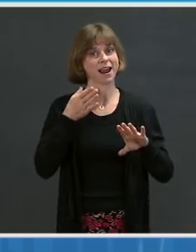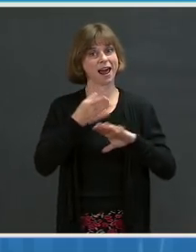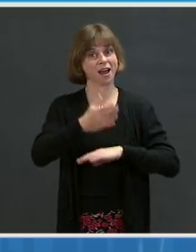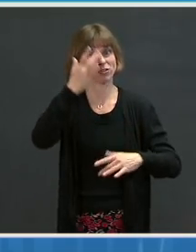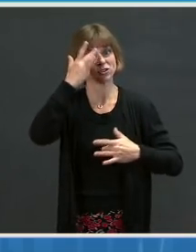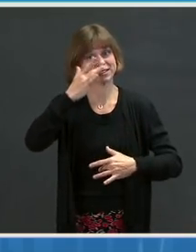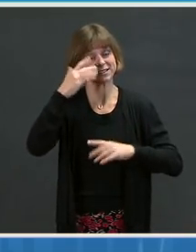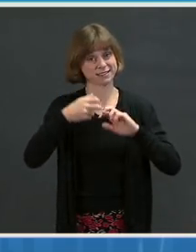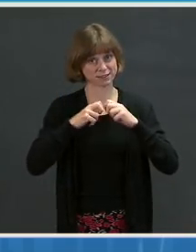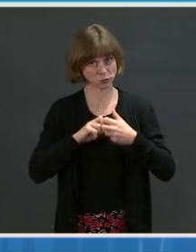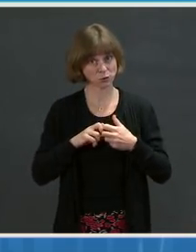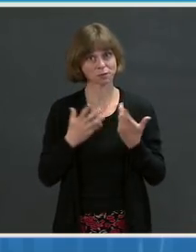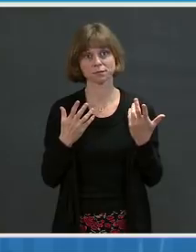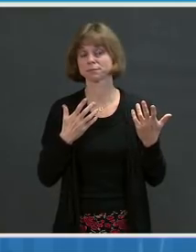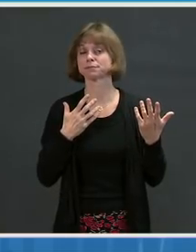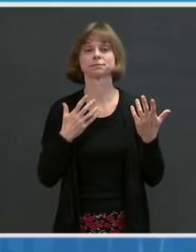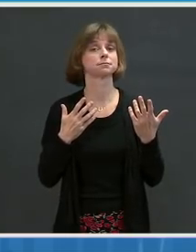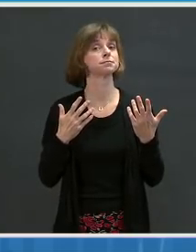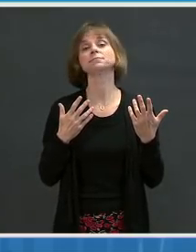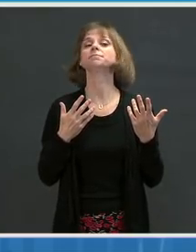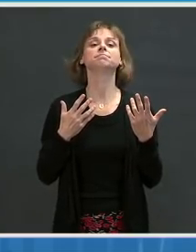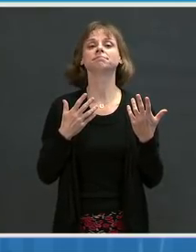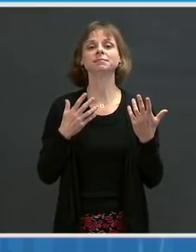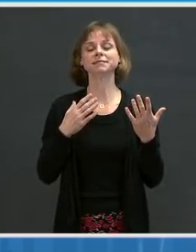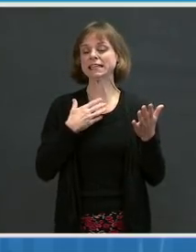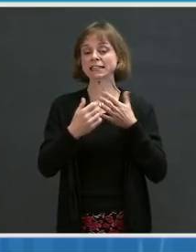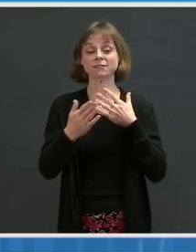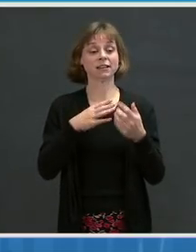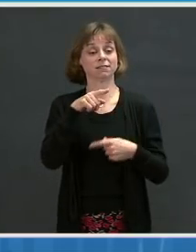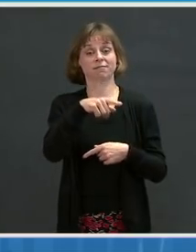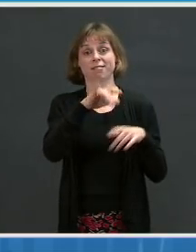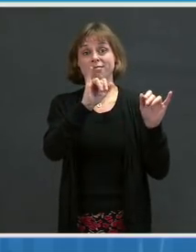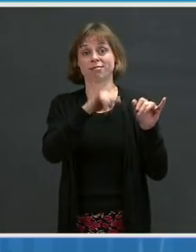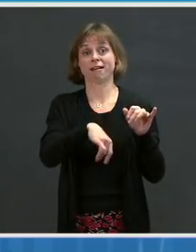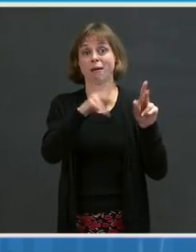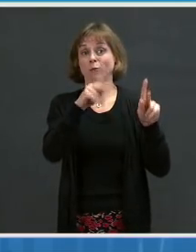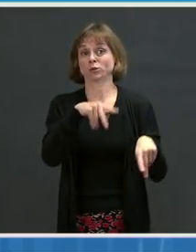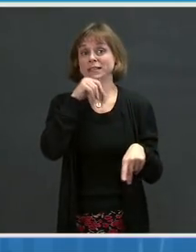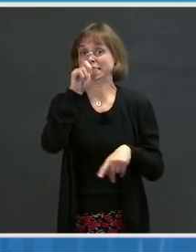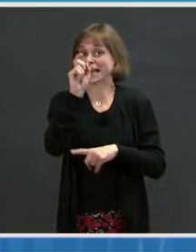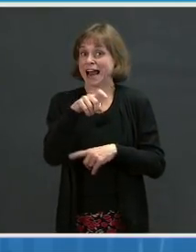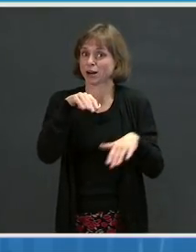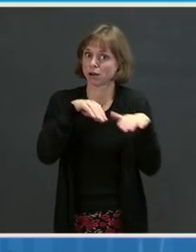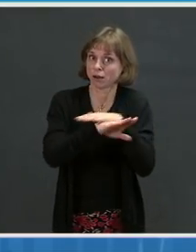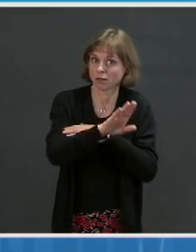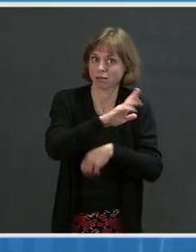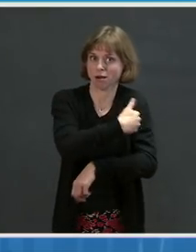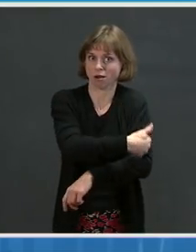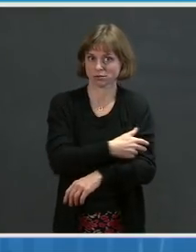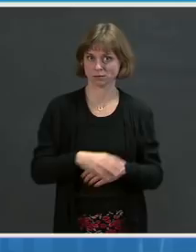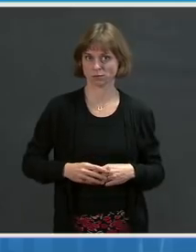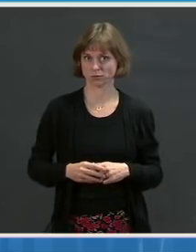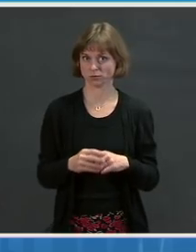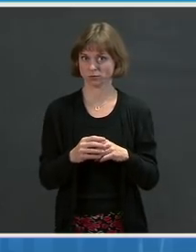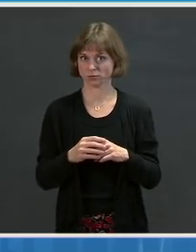individuals who did not require hospitalization. The six-month follow-up showed a variety of signs and